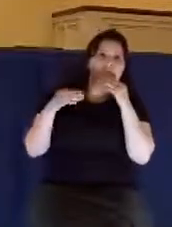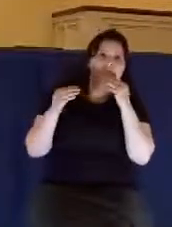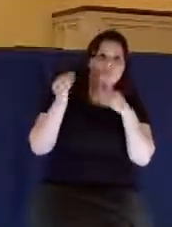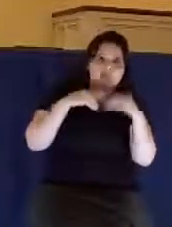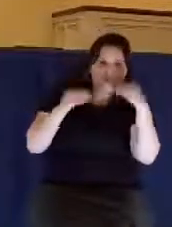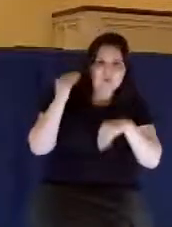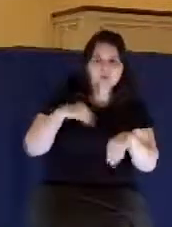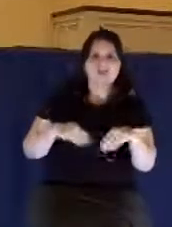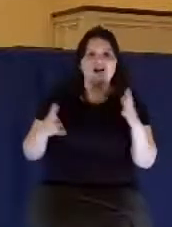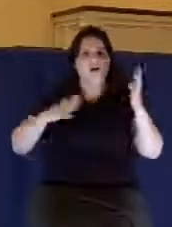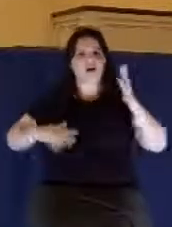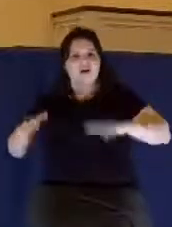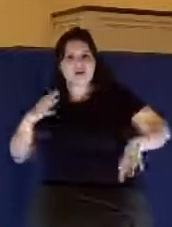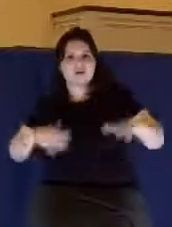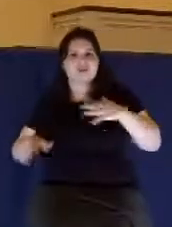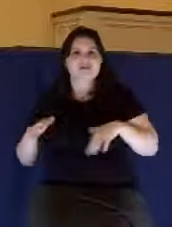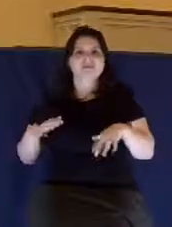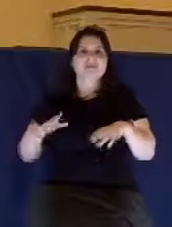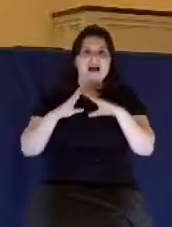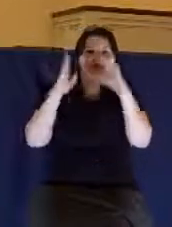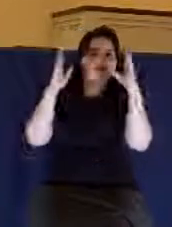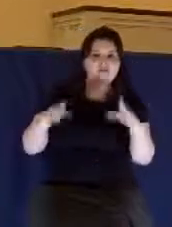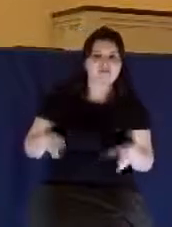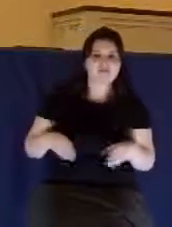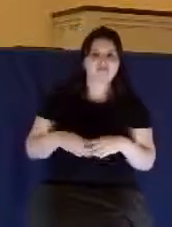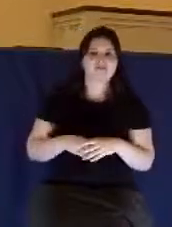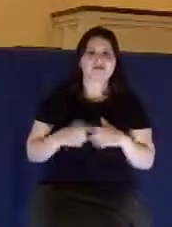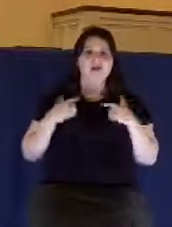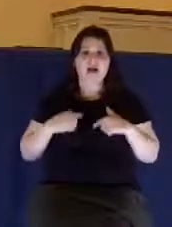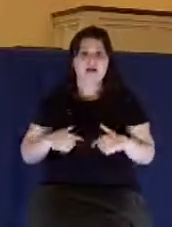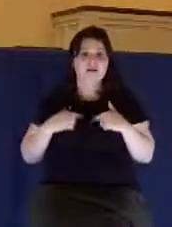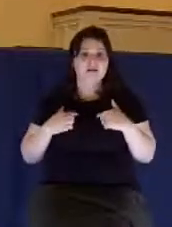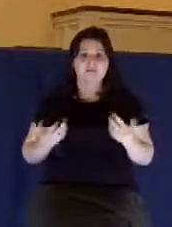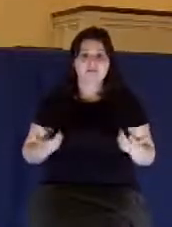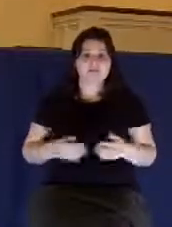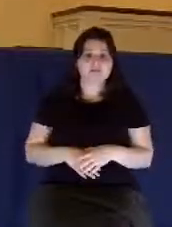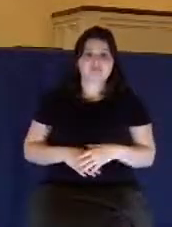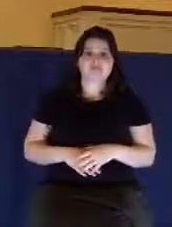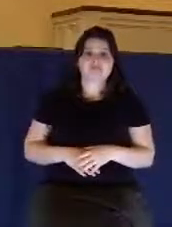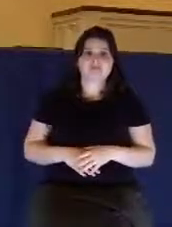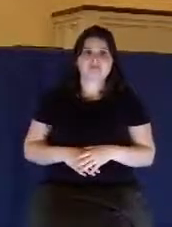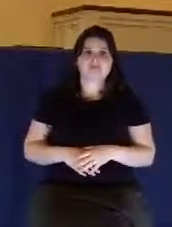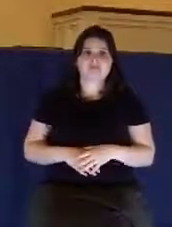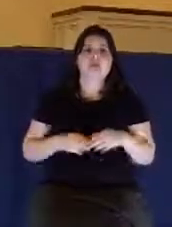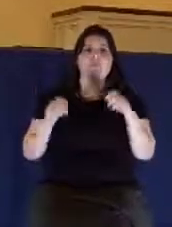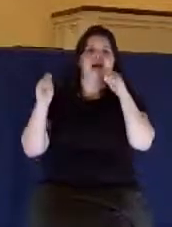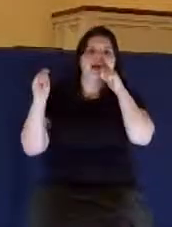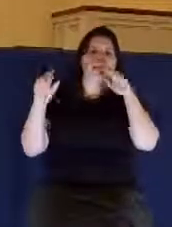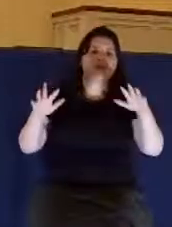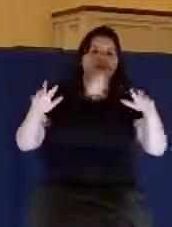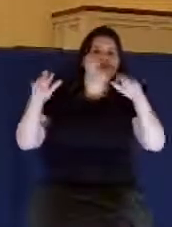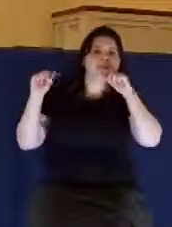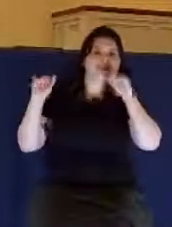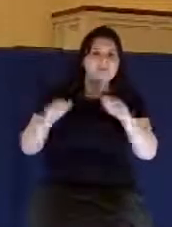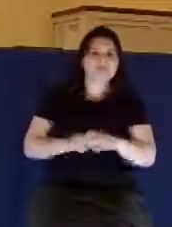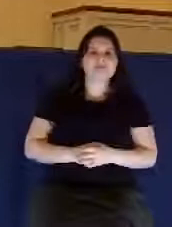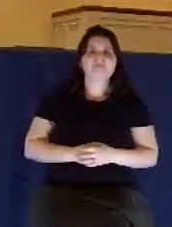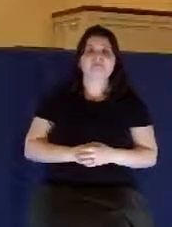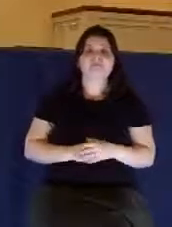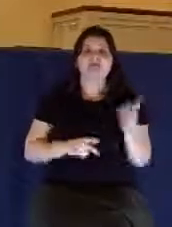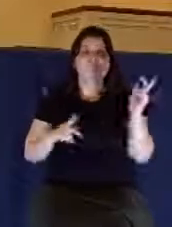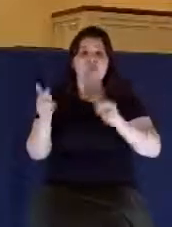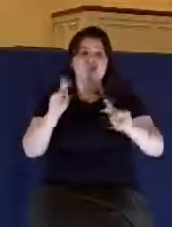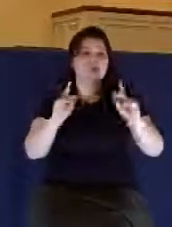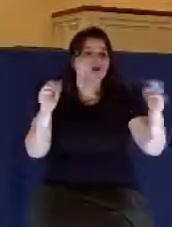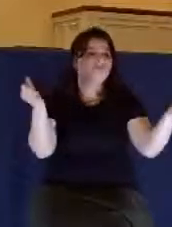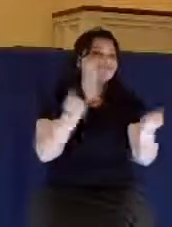He gave you clothes to wear, roof over your head. gives you lungs. He gives you air to breathe. He gives us people to love.